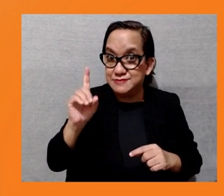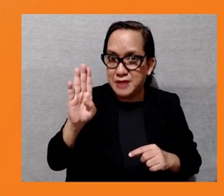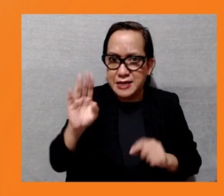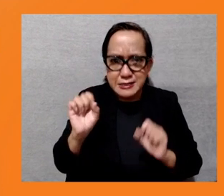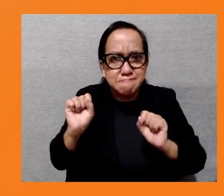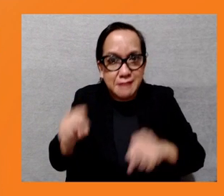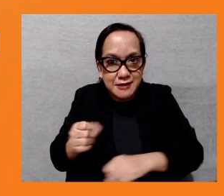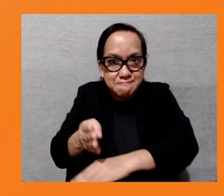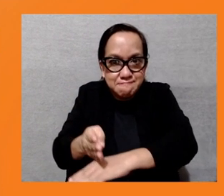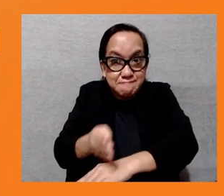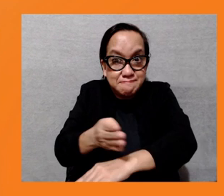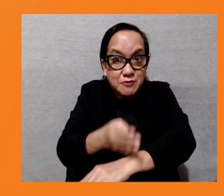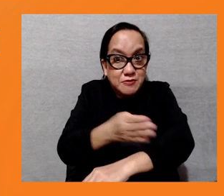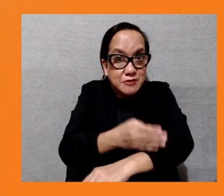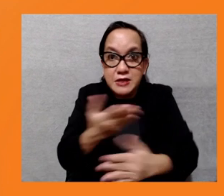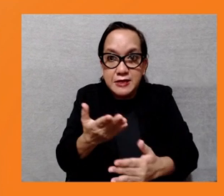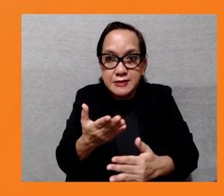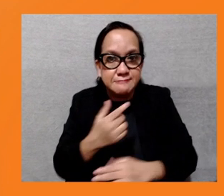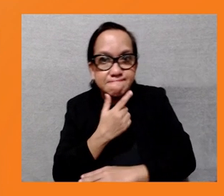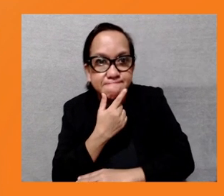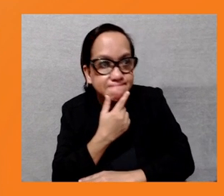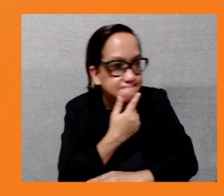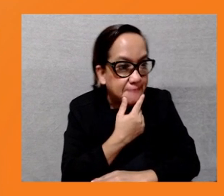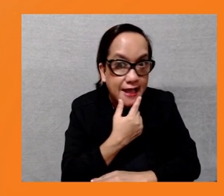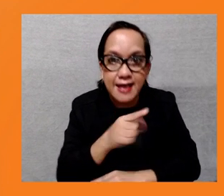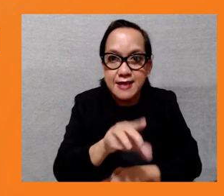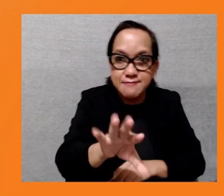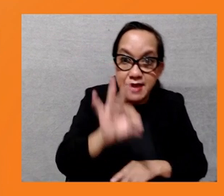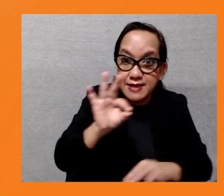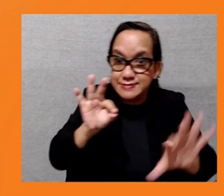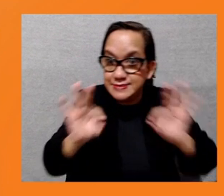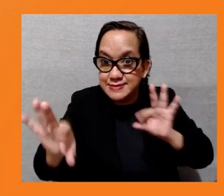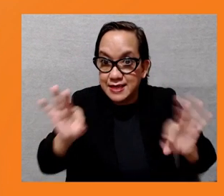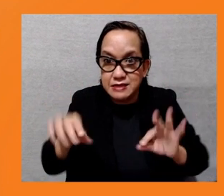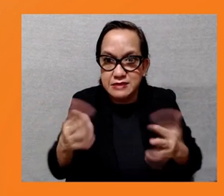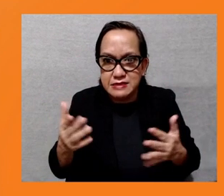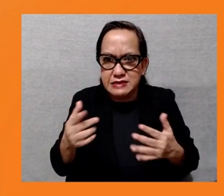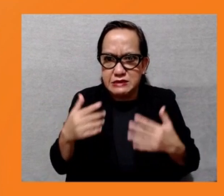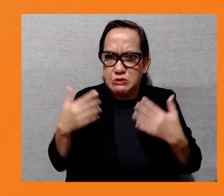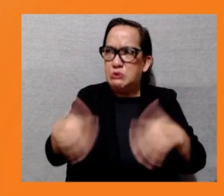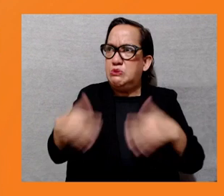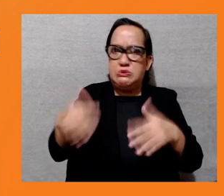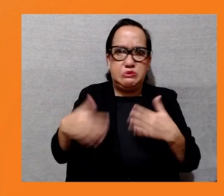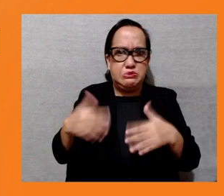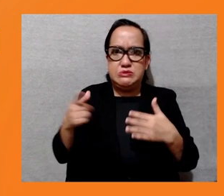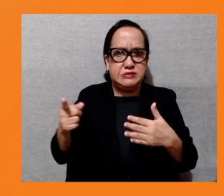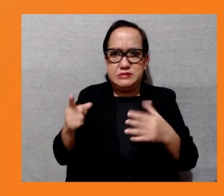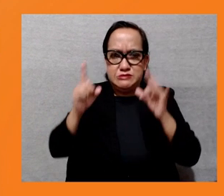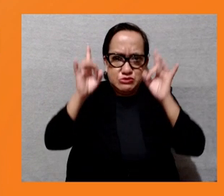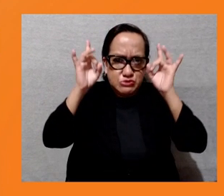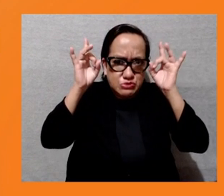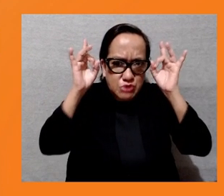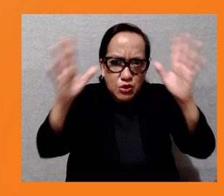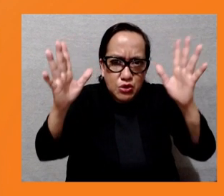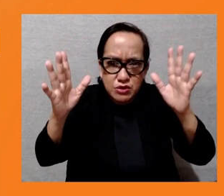risks, categorization, and most importantly, in identifying who will be negatively affected. This would have